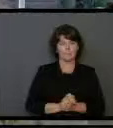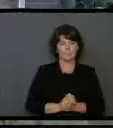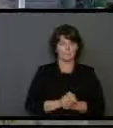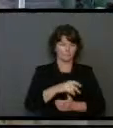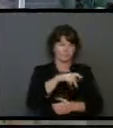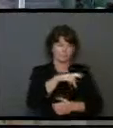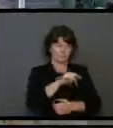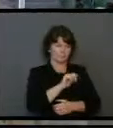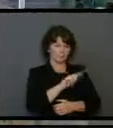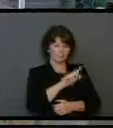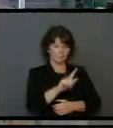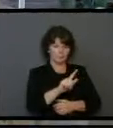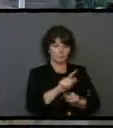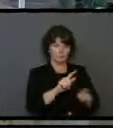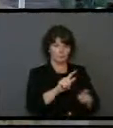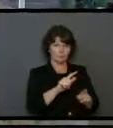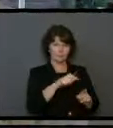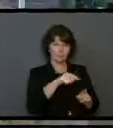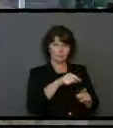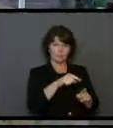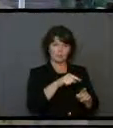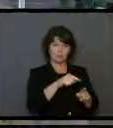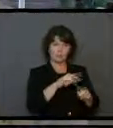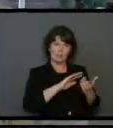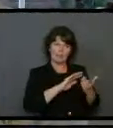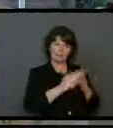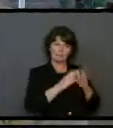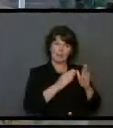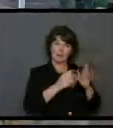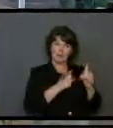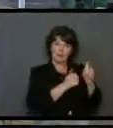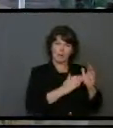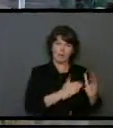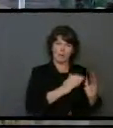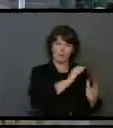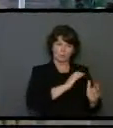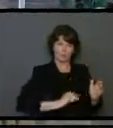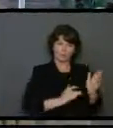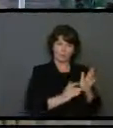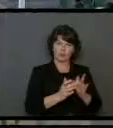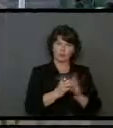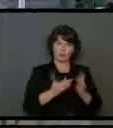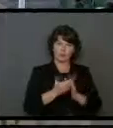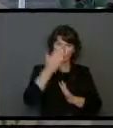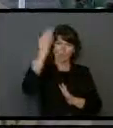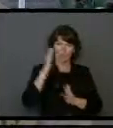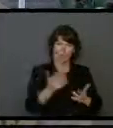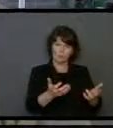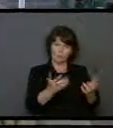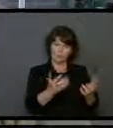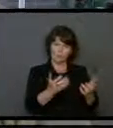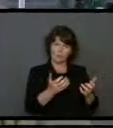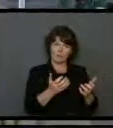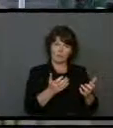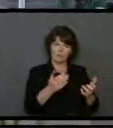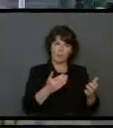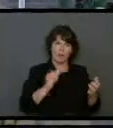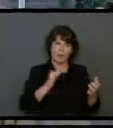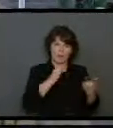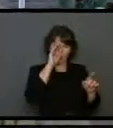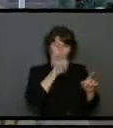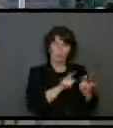Paul called to be an apostle of Christ Jesus by the will of God and our brother Sothinus,